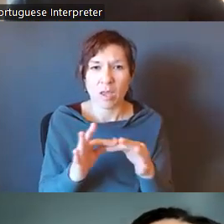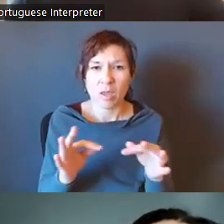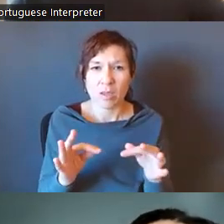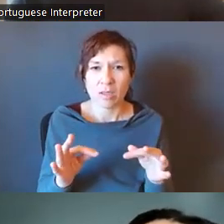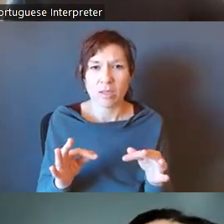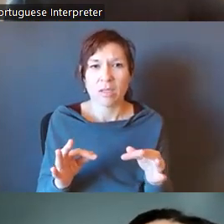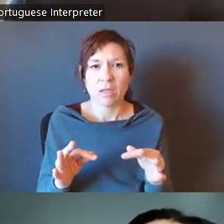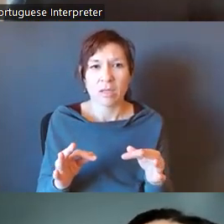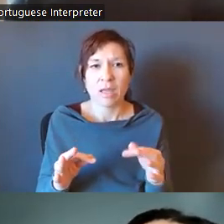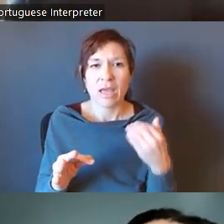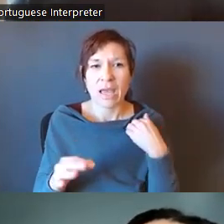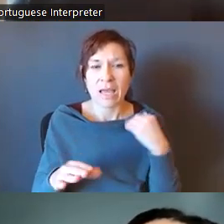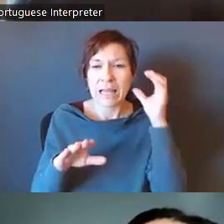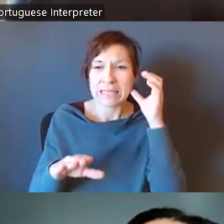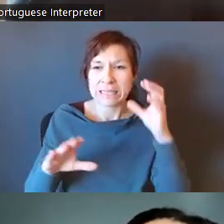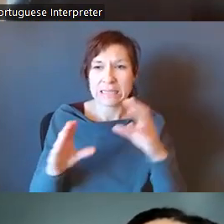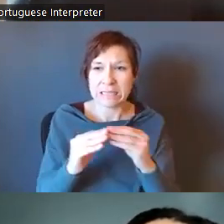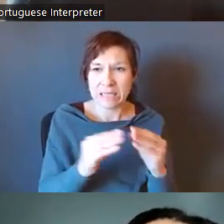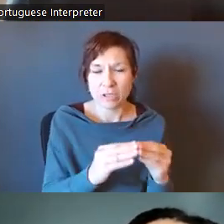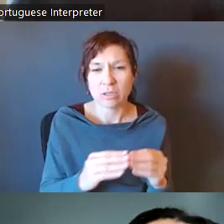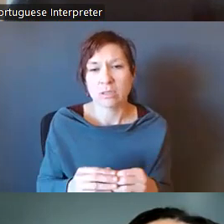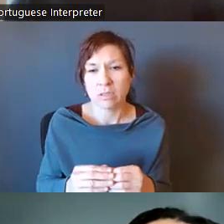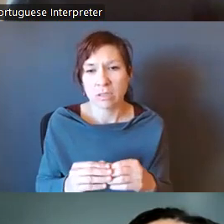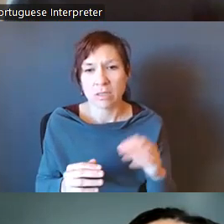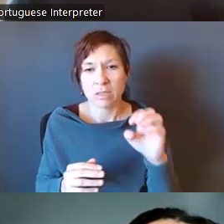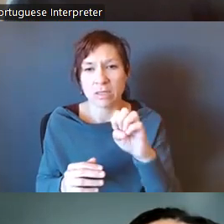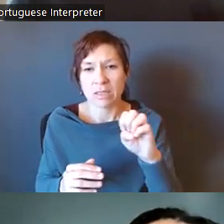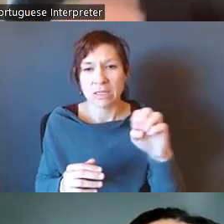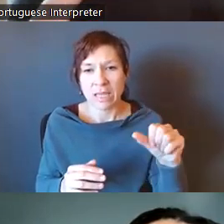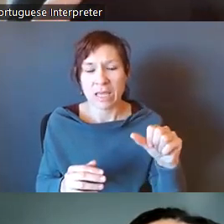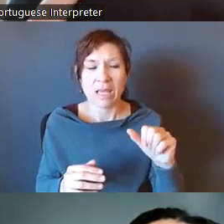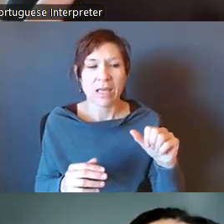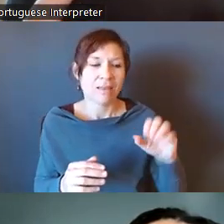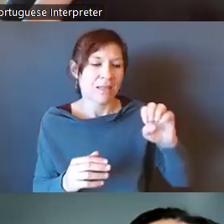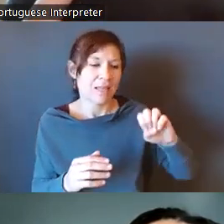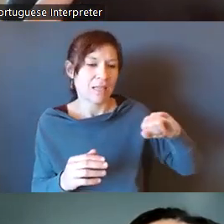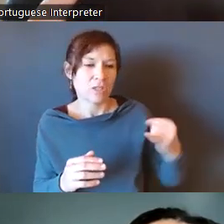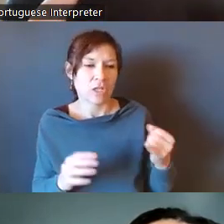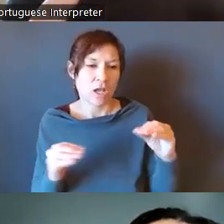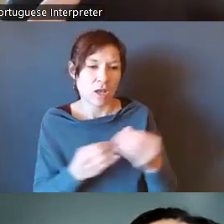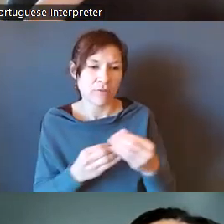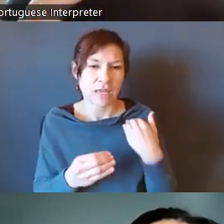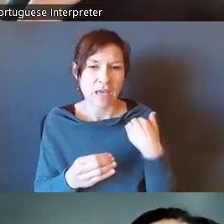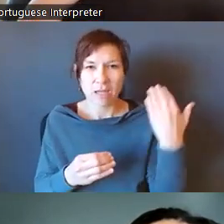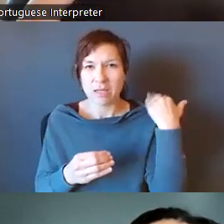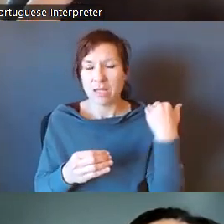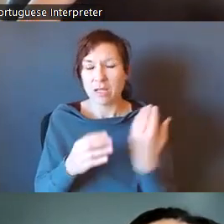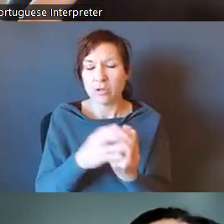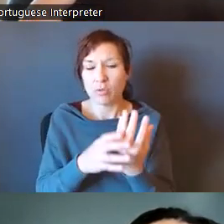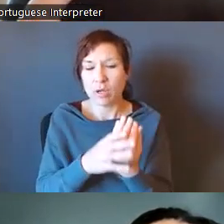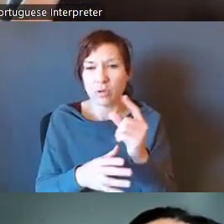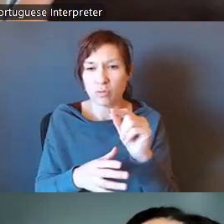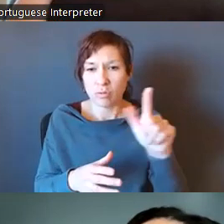sessions that EEA's EJ office held in the spring of 2021. And